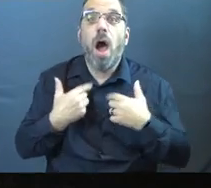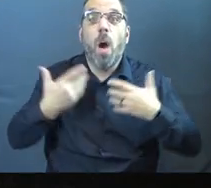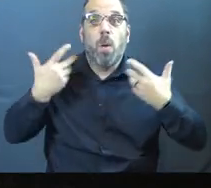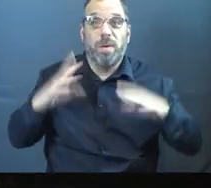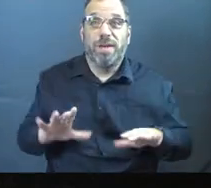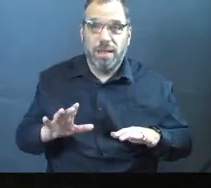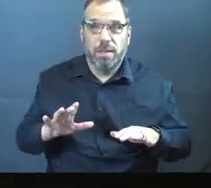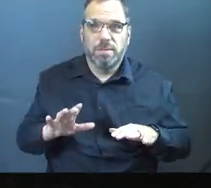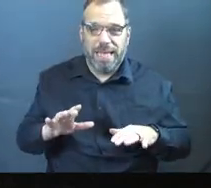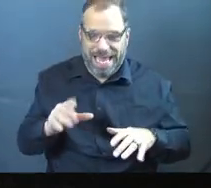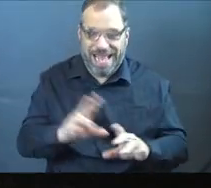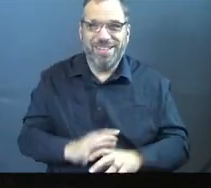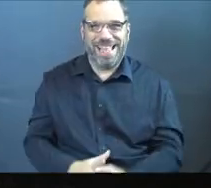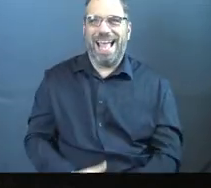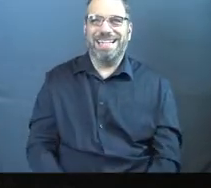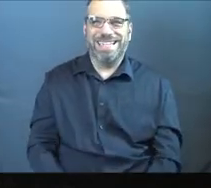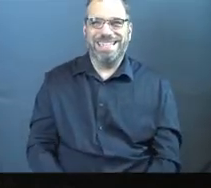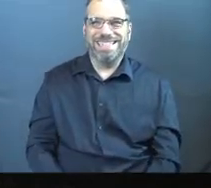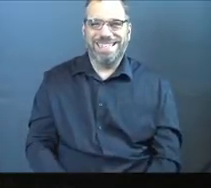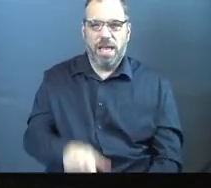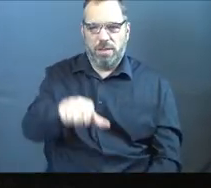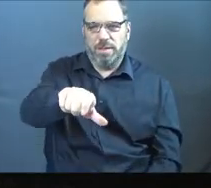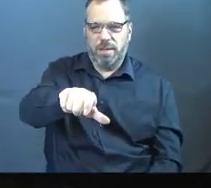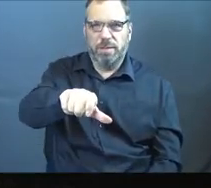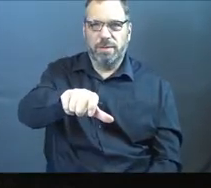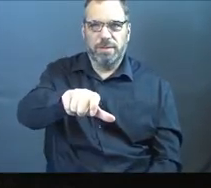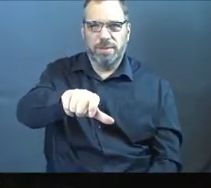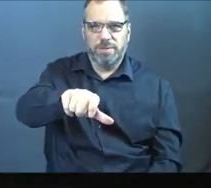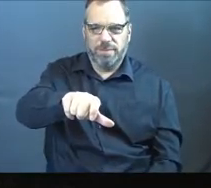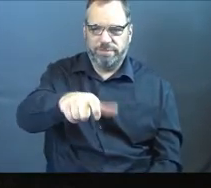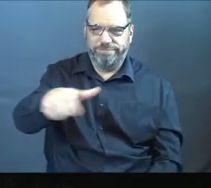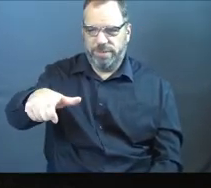finished and stepped back, the handle was right here.